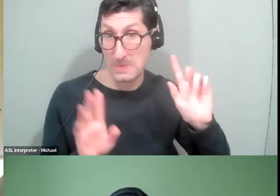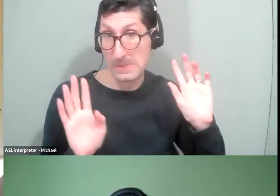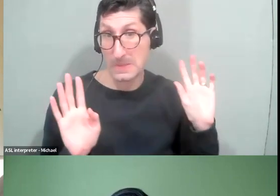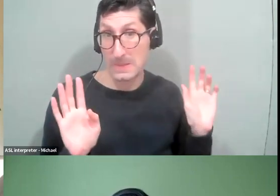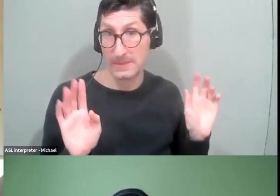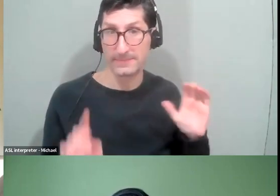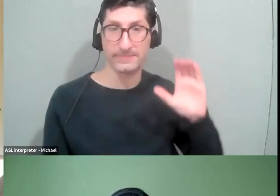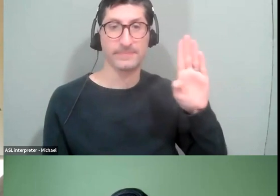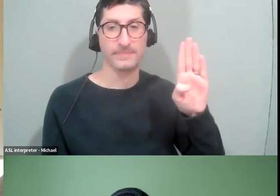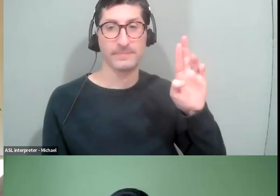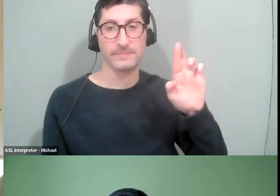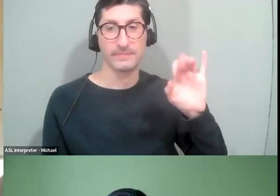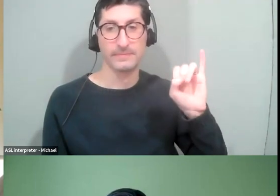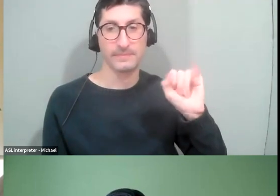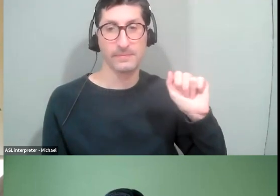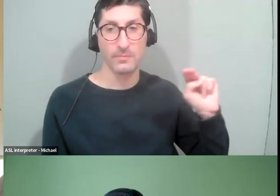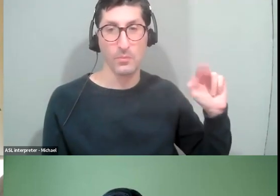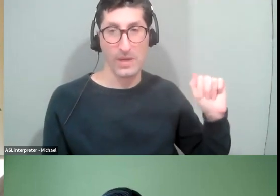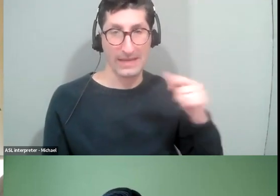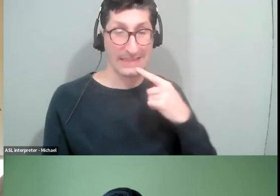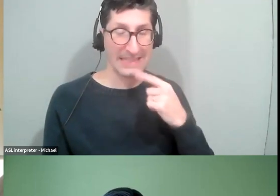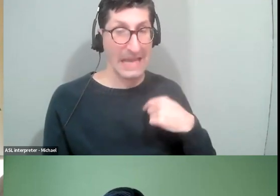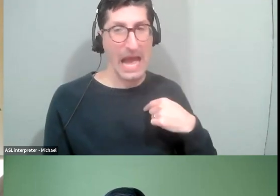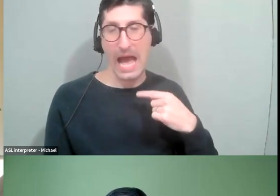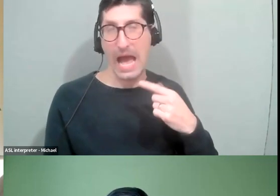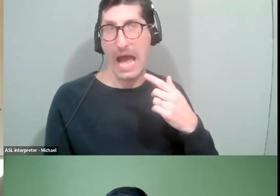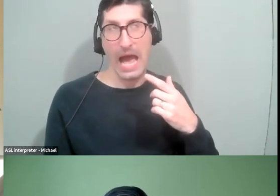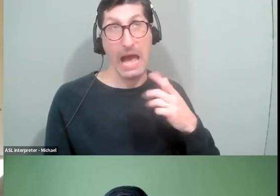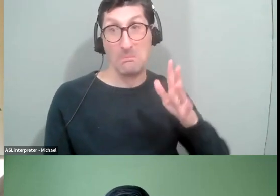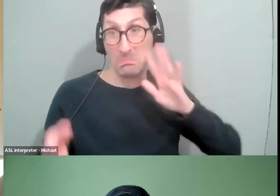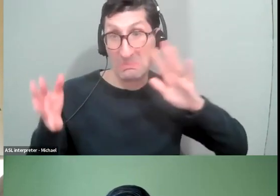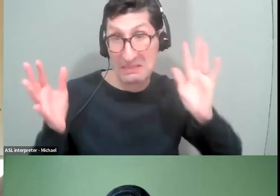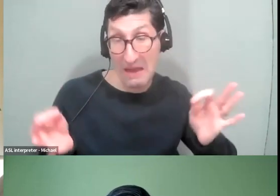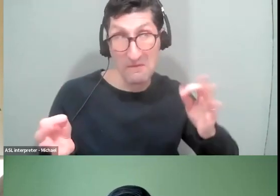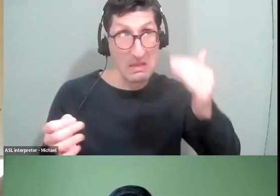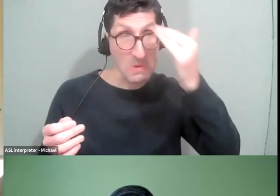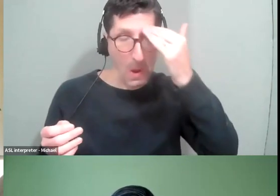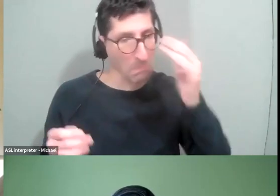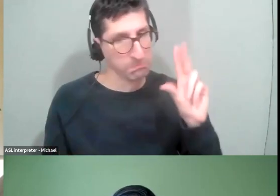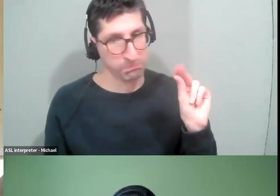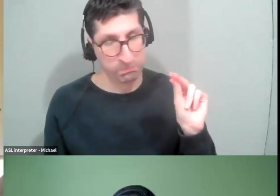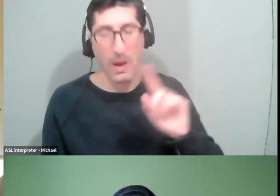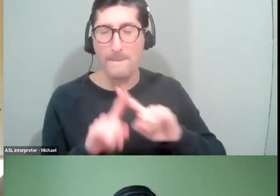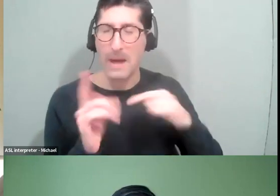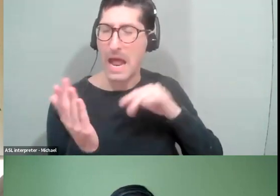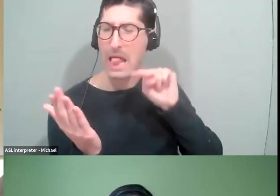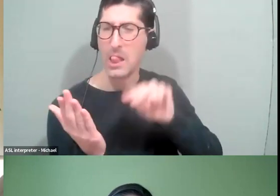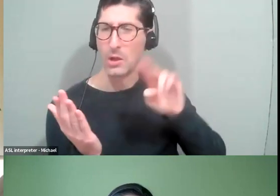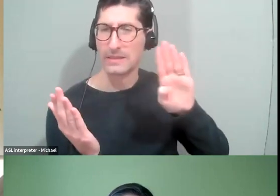This is Brianna I don't have like a solid answer, but I just looked at the bill, and it says